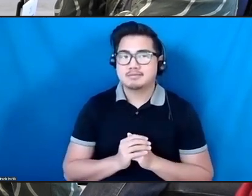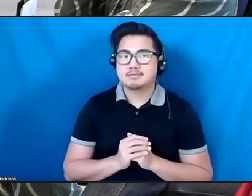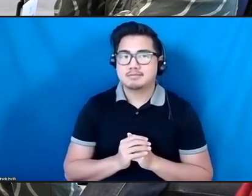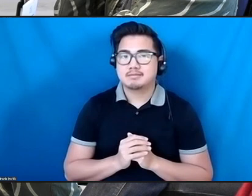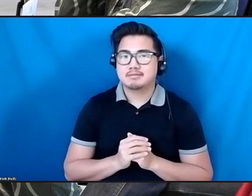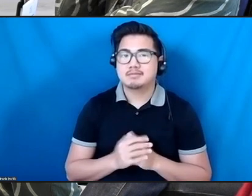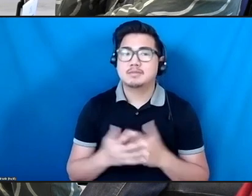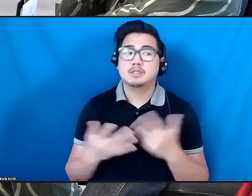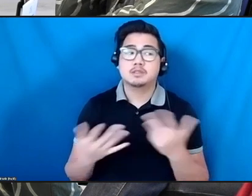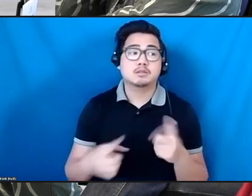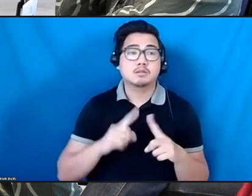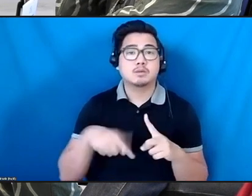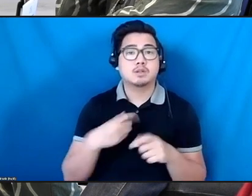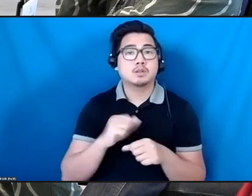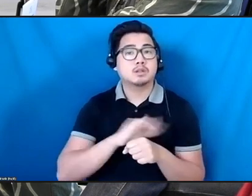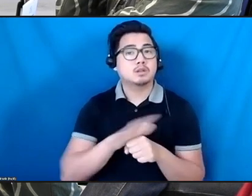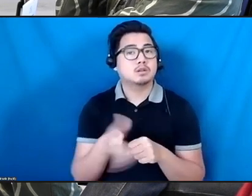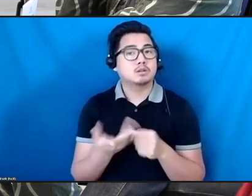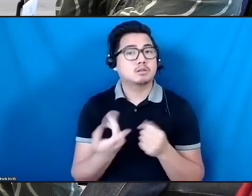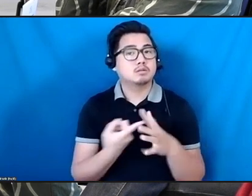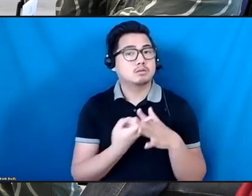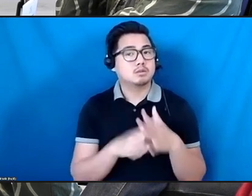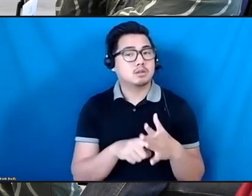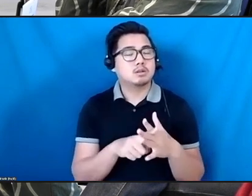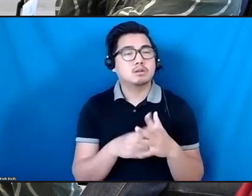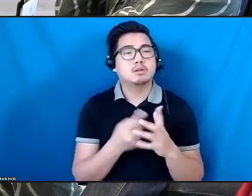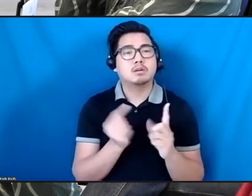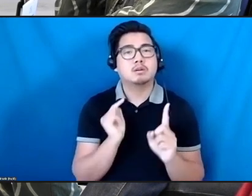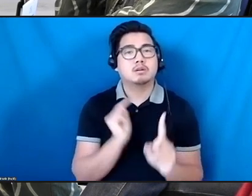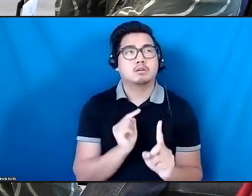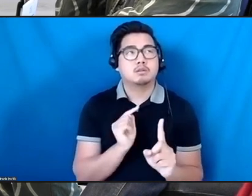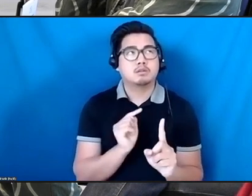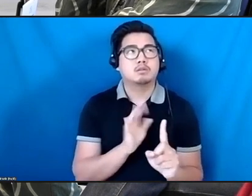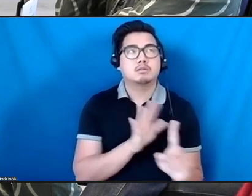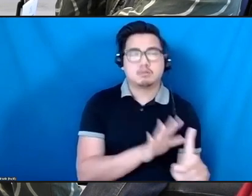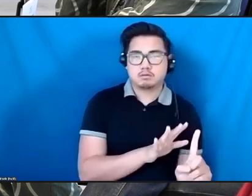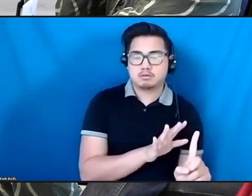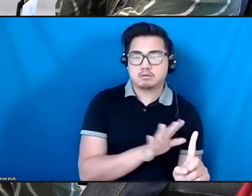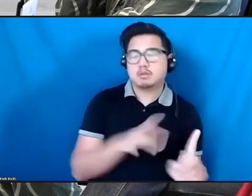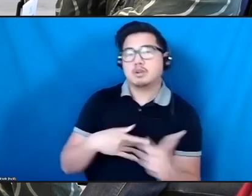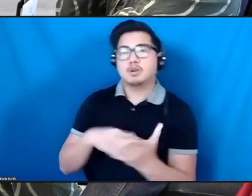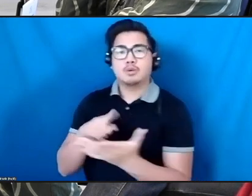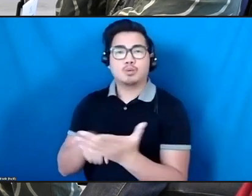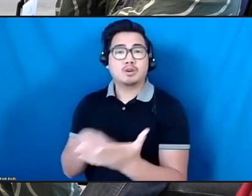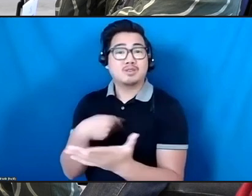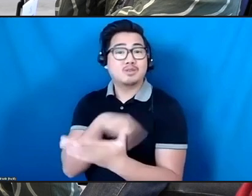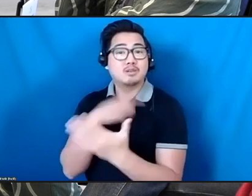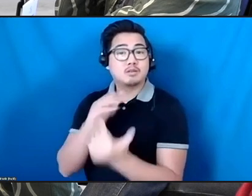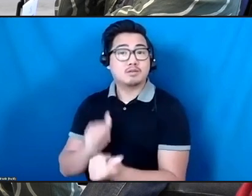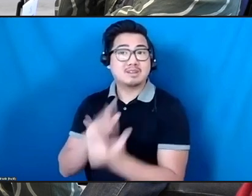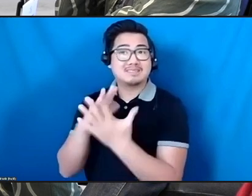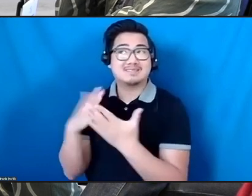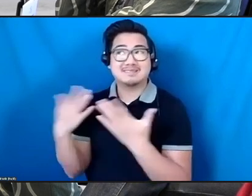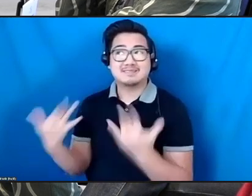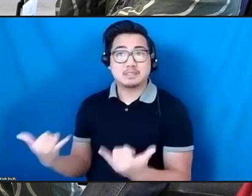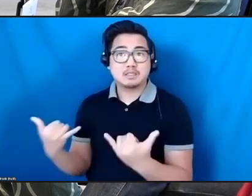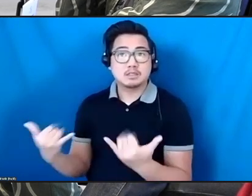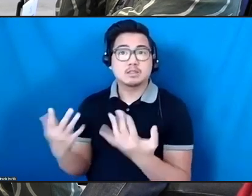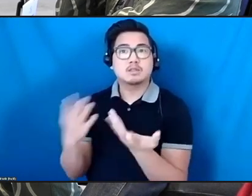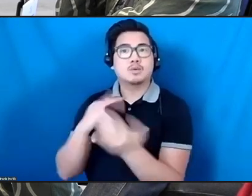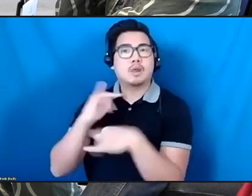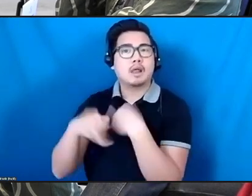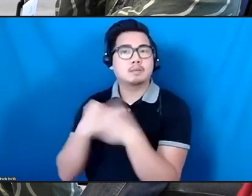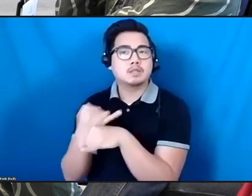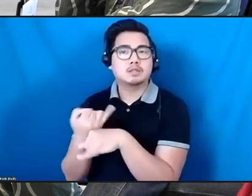pandemic, when I think about what we're facing right now in terms of the challenges to international and global exchange in performance,